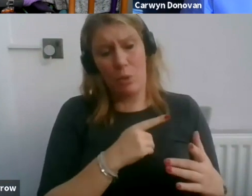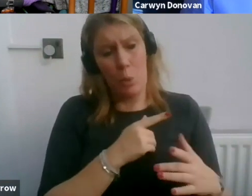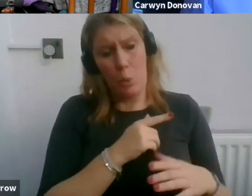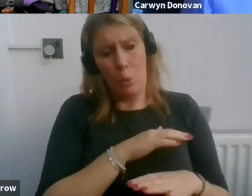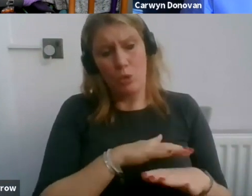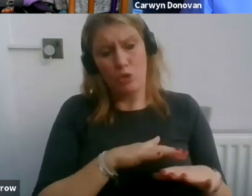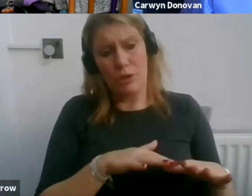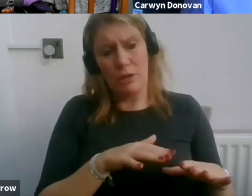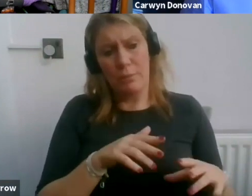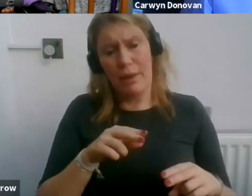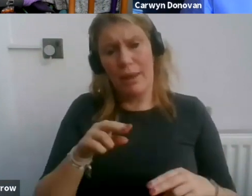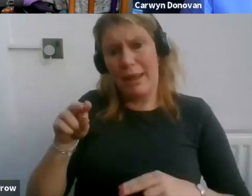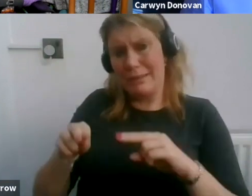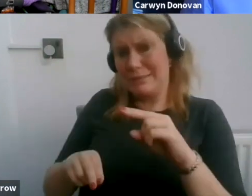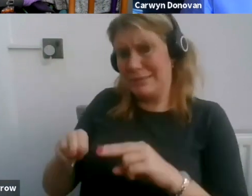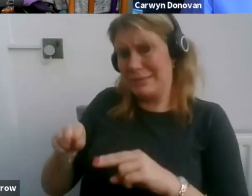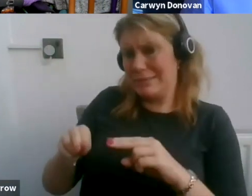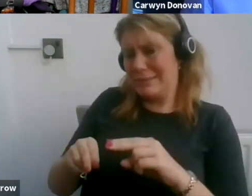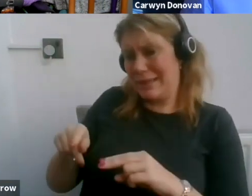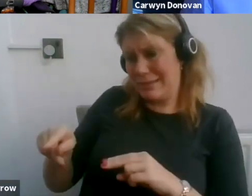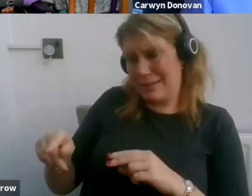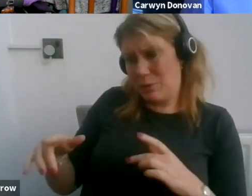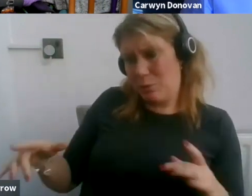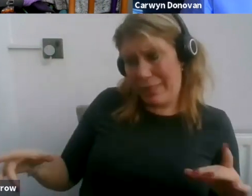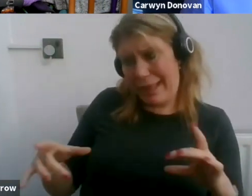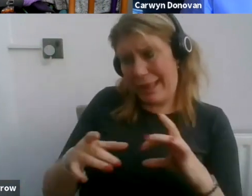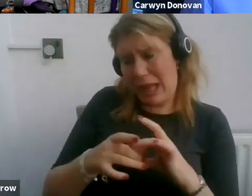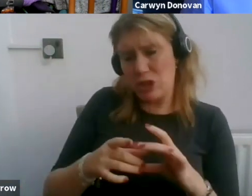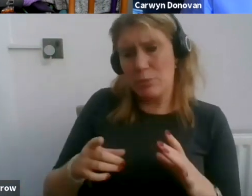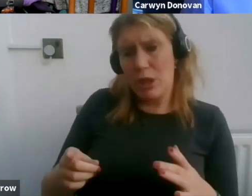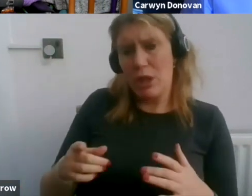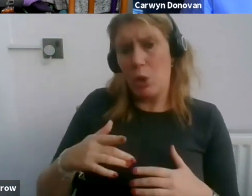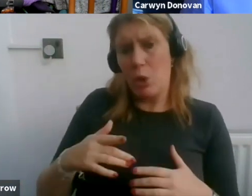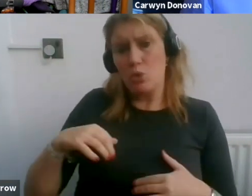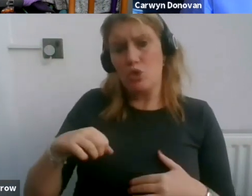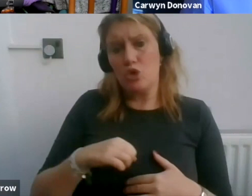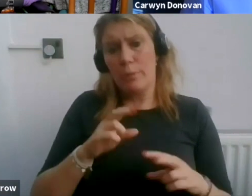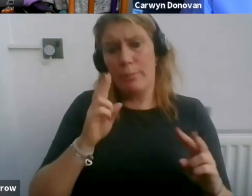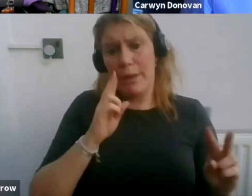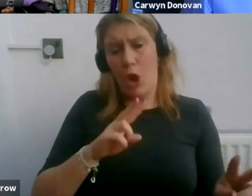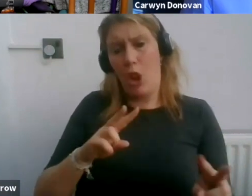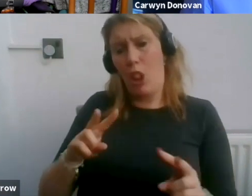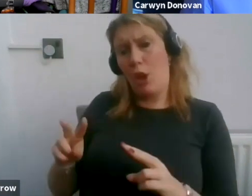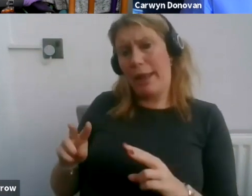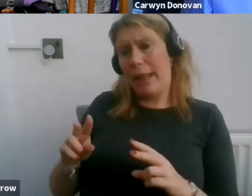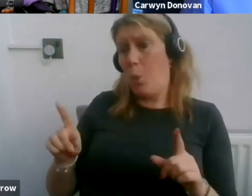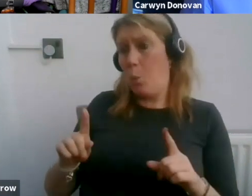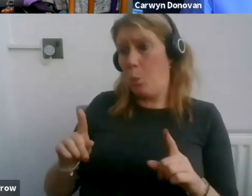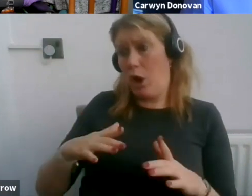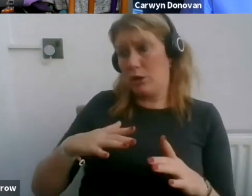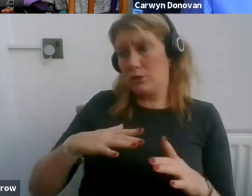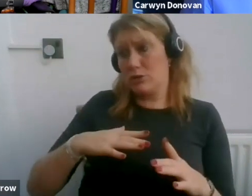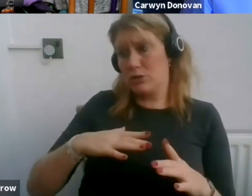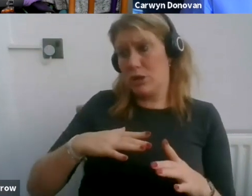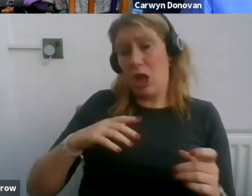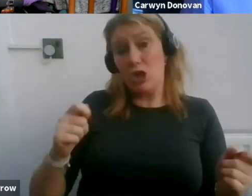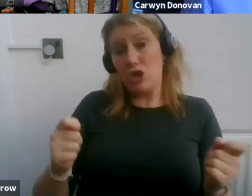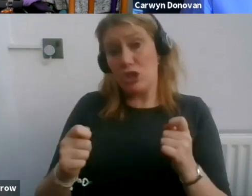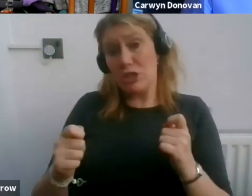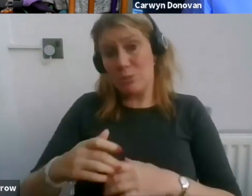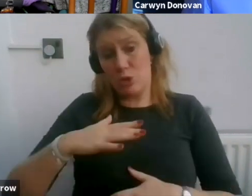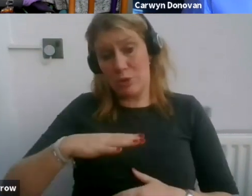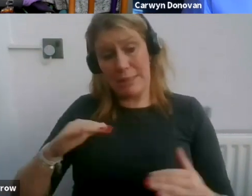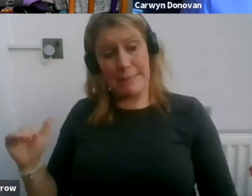we can engage this person. It is about looking at what reasonable adjustments should be put in